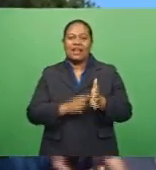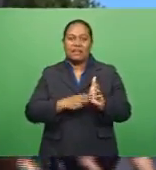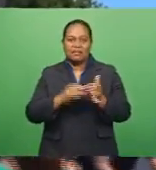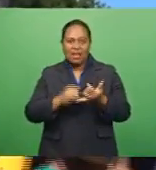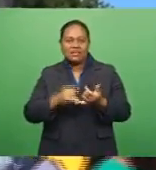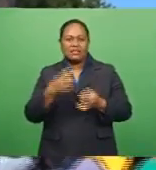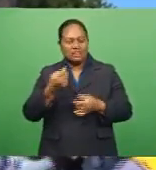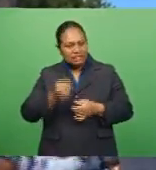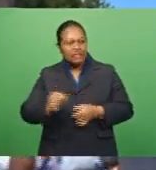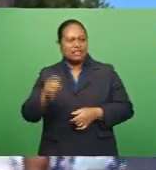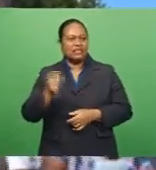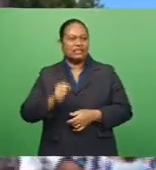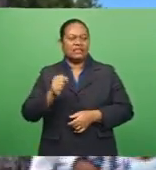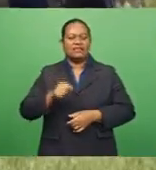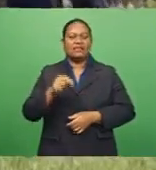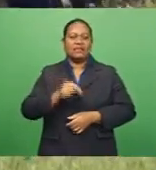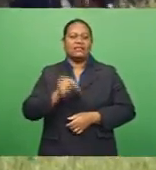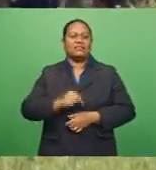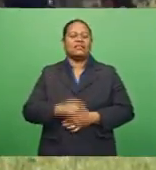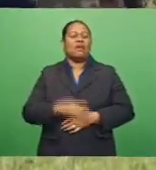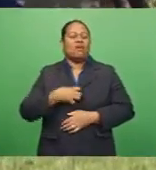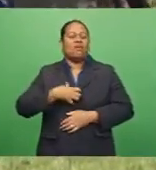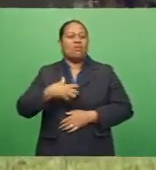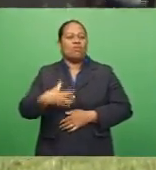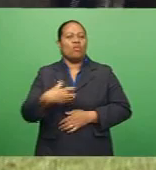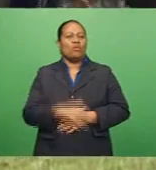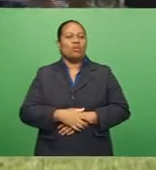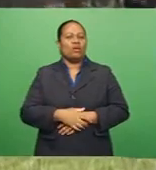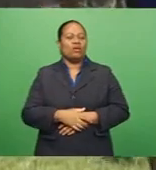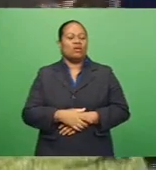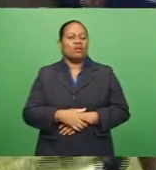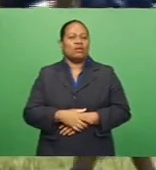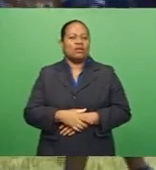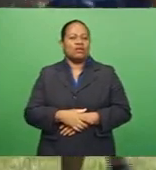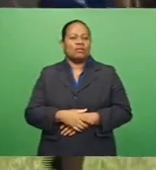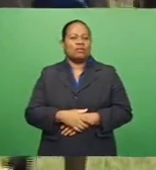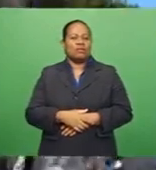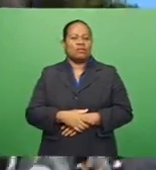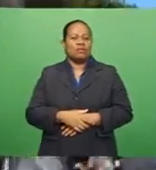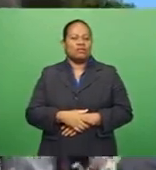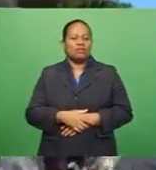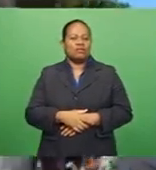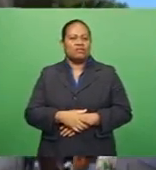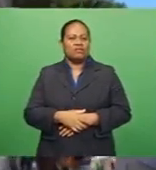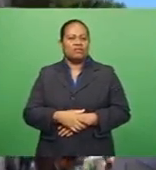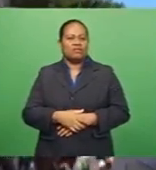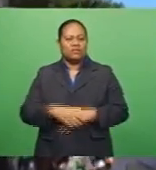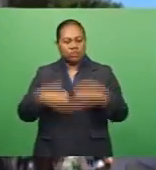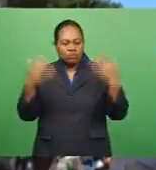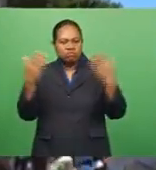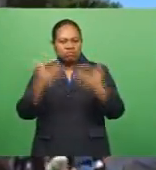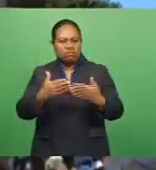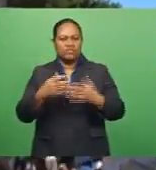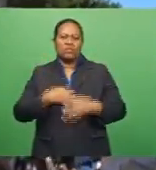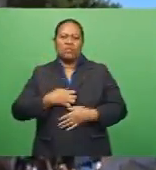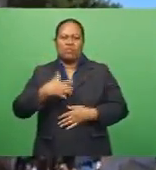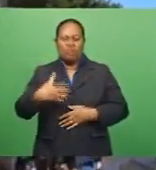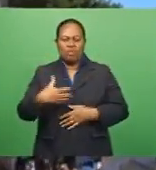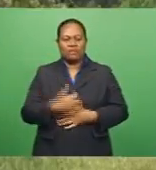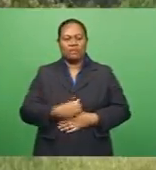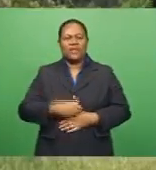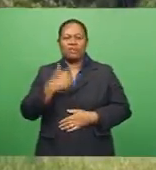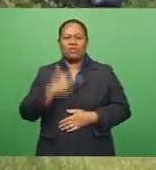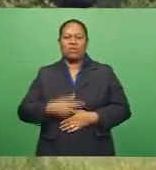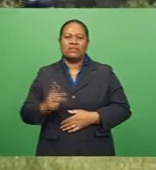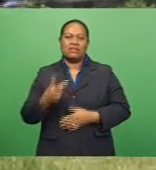To improve on our defense, the legacy of our place, which is like concentration on the last quarter